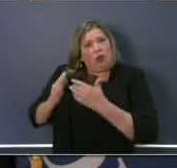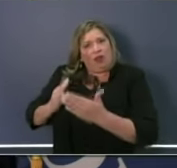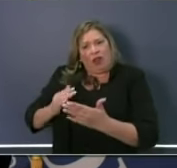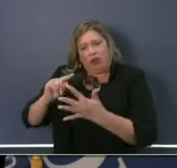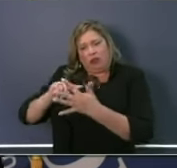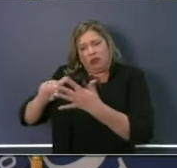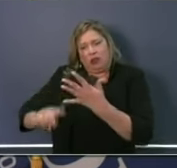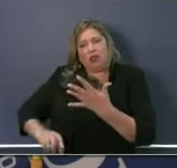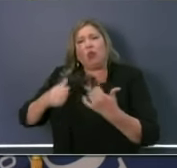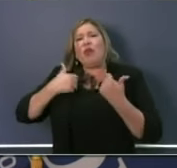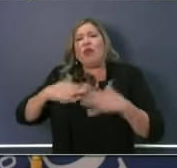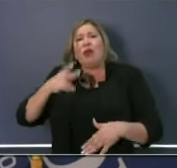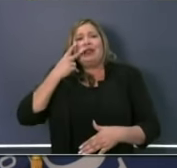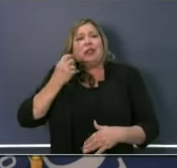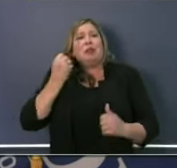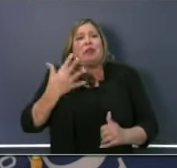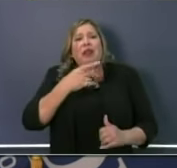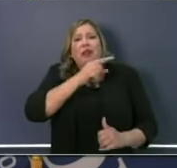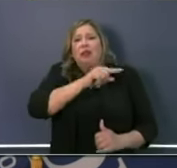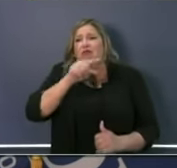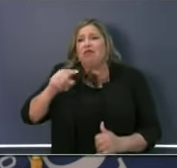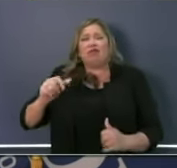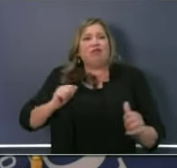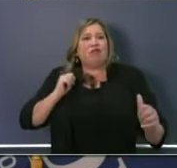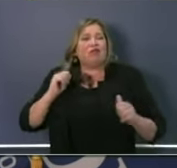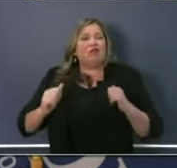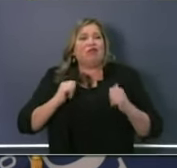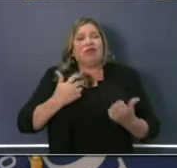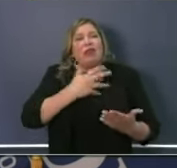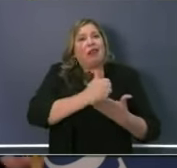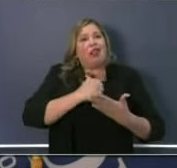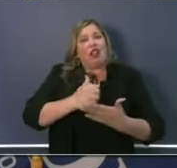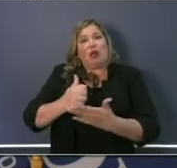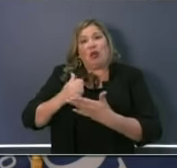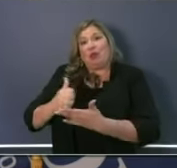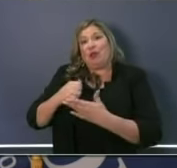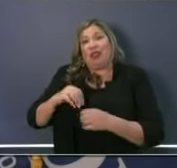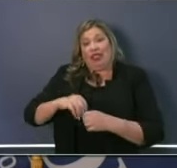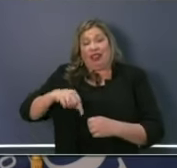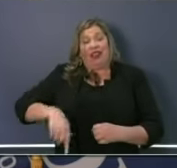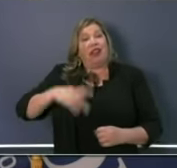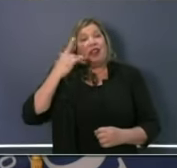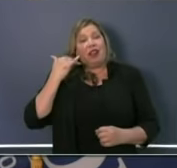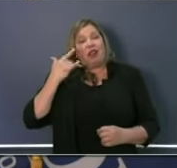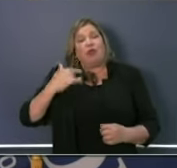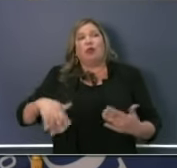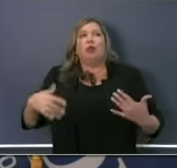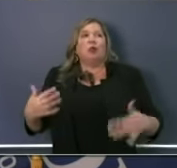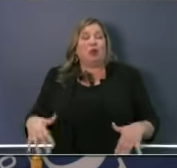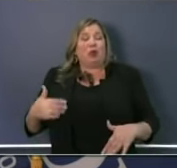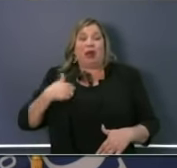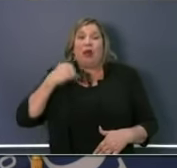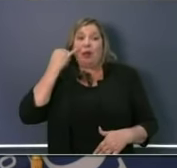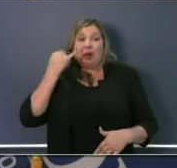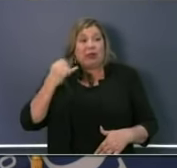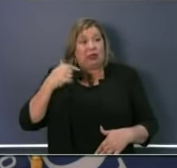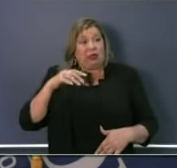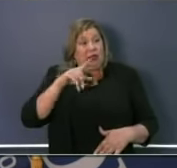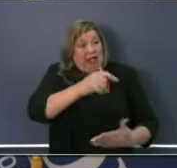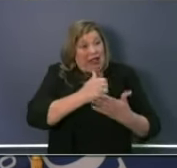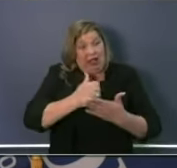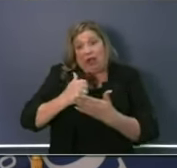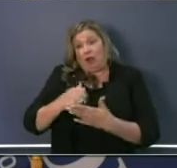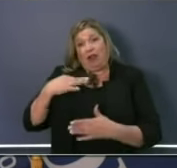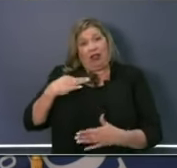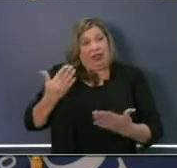So you're already seeing this manifest, certainly in the state of And I got to imagine that is replicated in other parts of the country. And